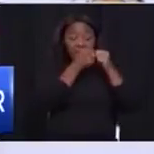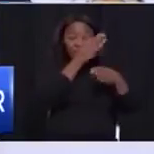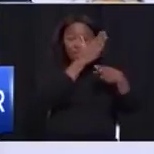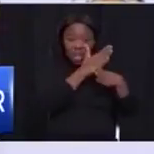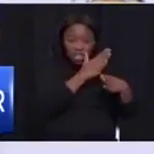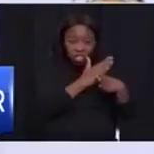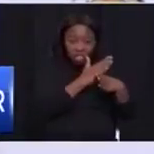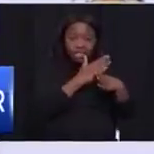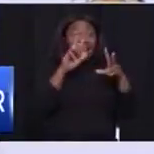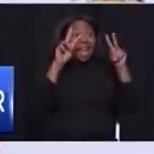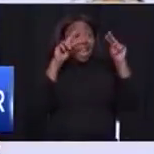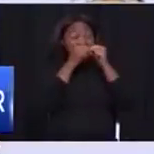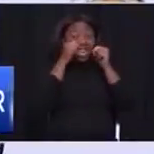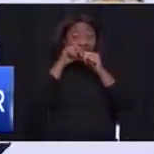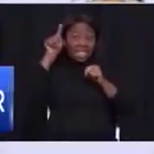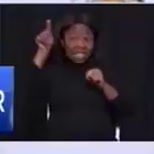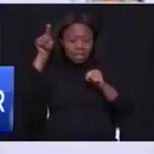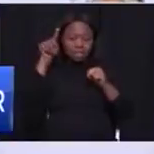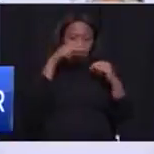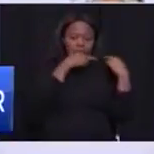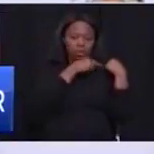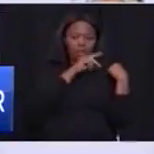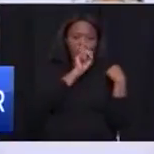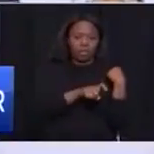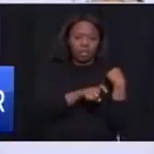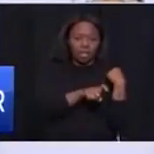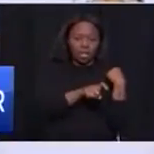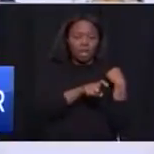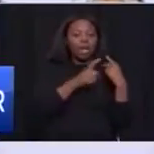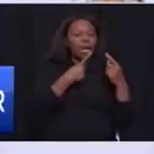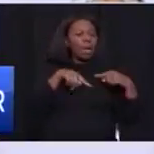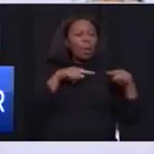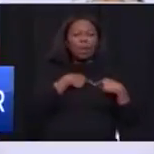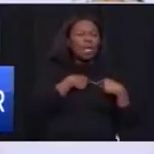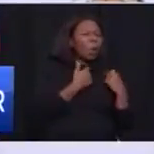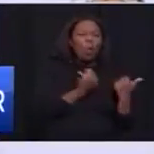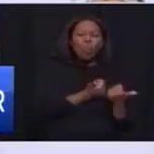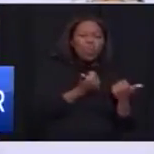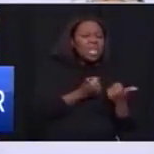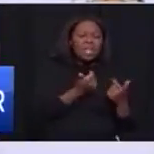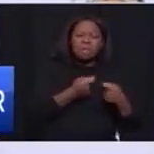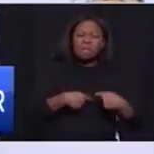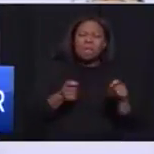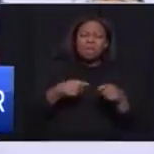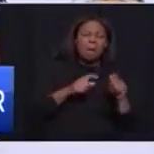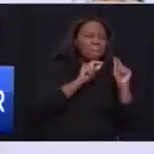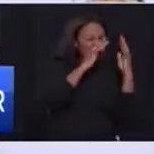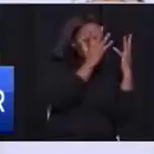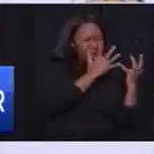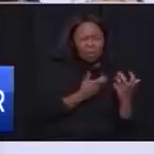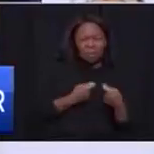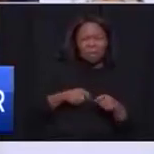national must-take responsibility. We have already been spending a lot on our budget,